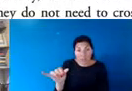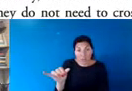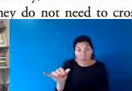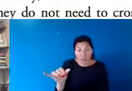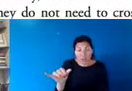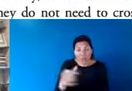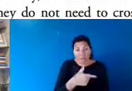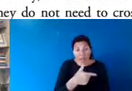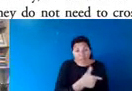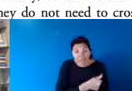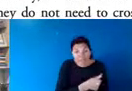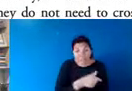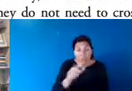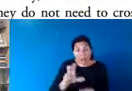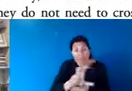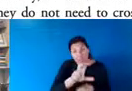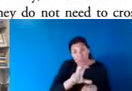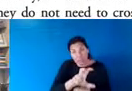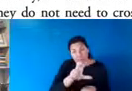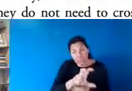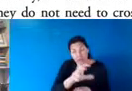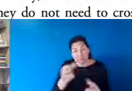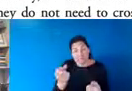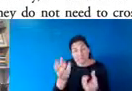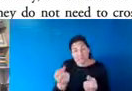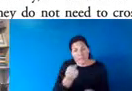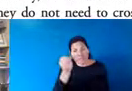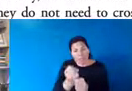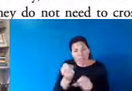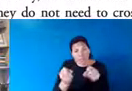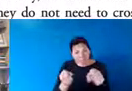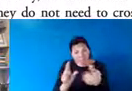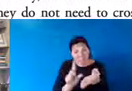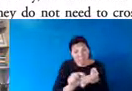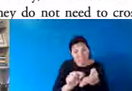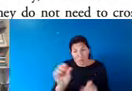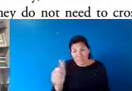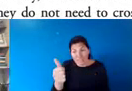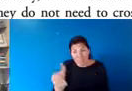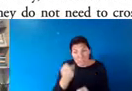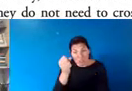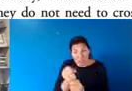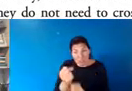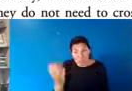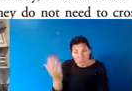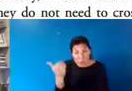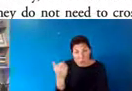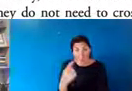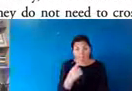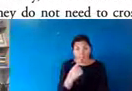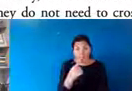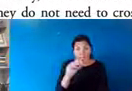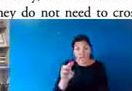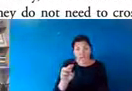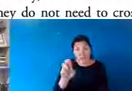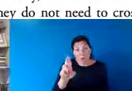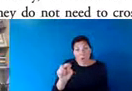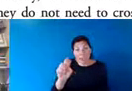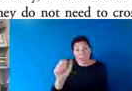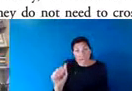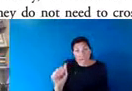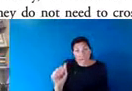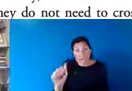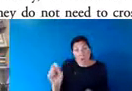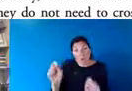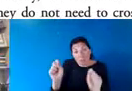vaccines, we've been investing in for decades. This is from a paper 10 years ago. And where it says mRNA presents a promising vector that may well become the basis of a game